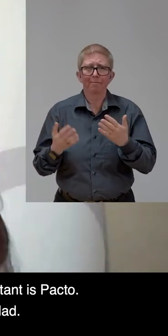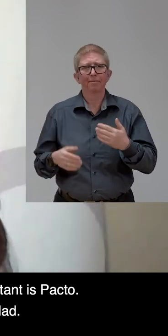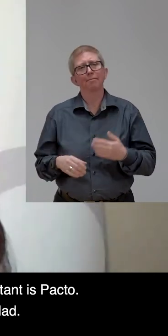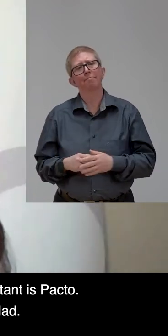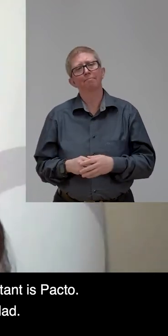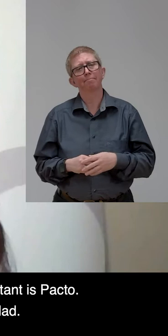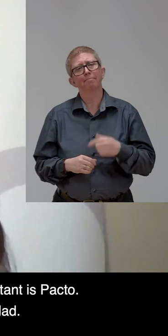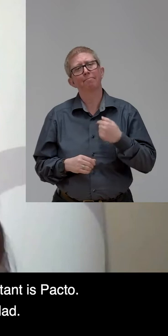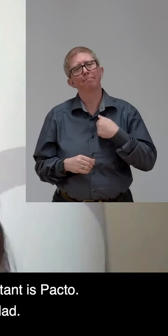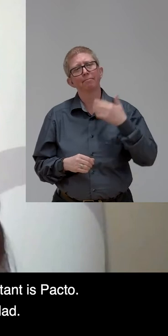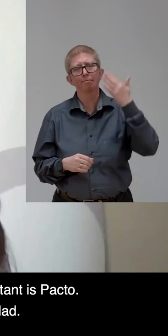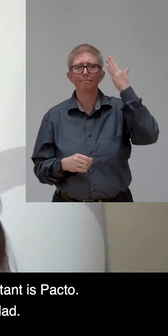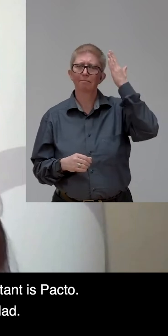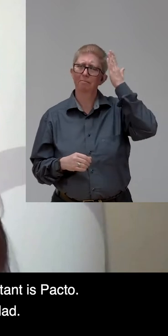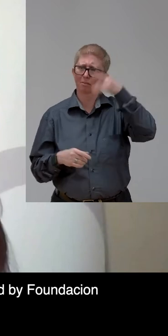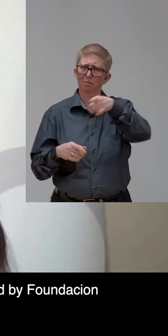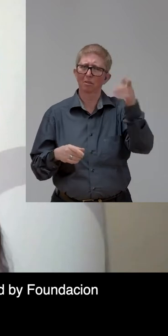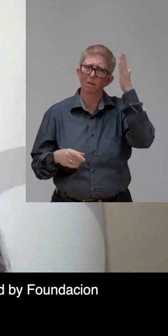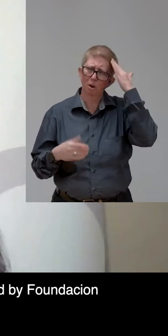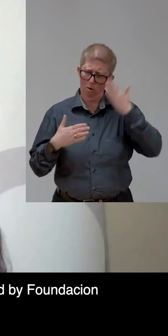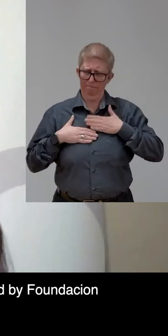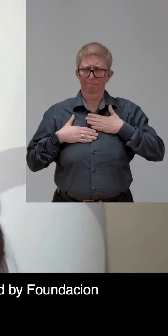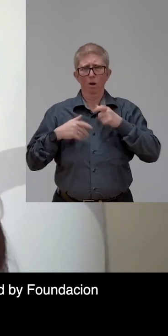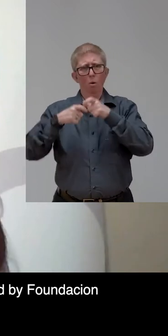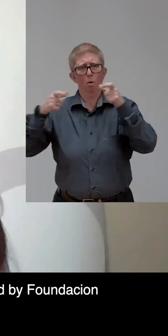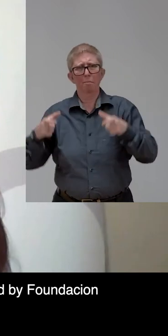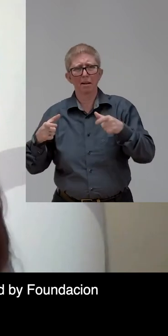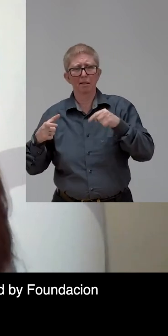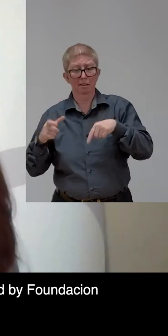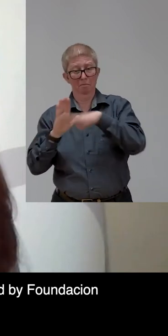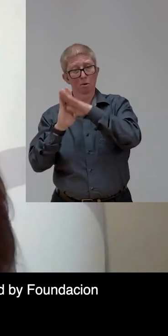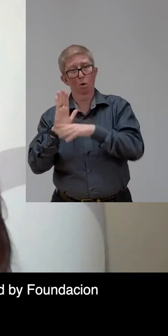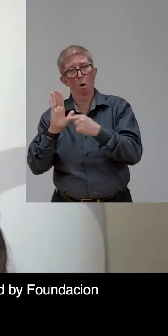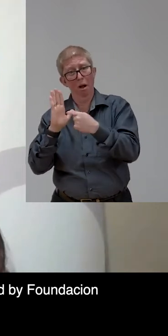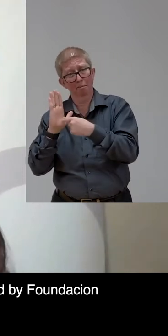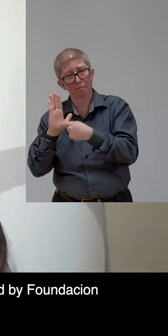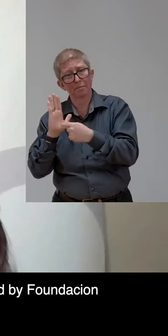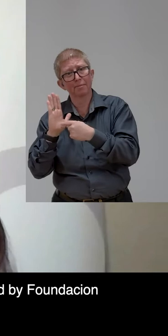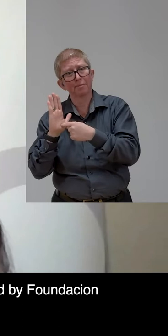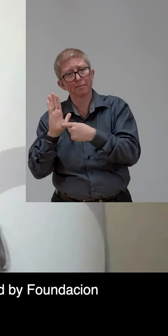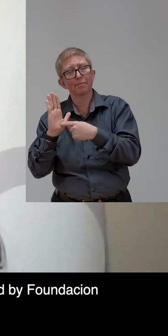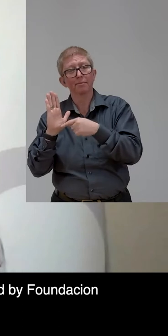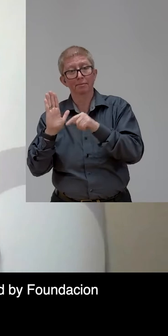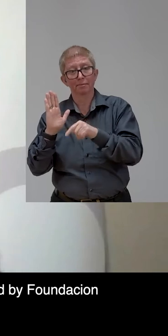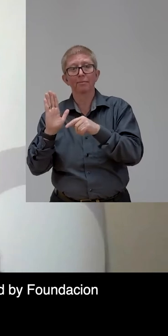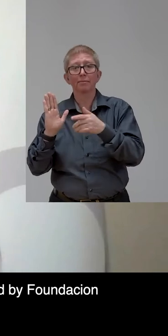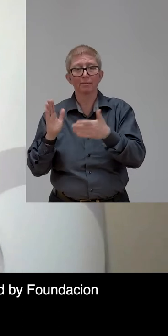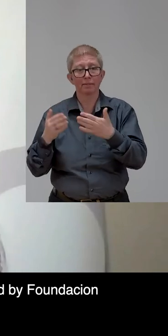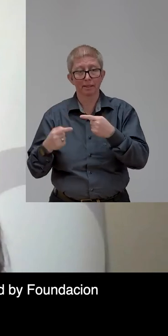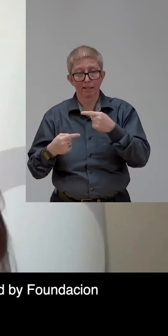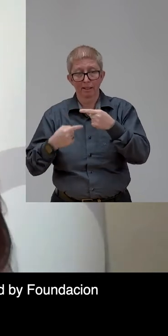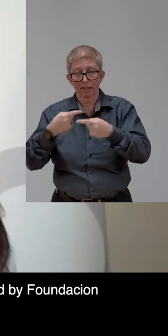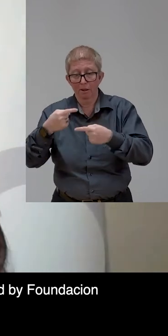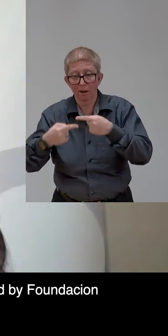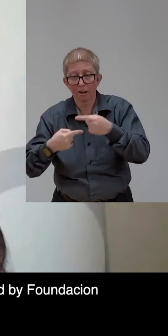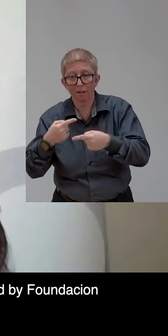you know Pacto Productiva. It is a program that was developed in Colombia, supported by Fundación